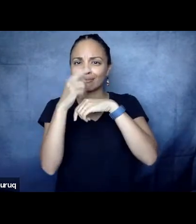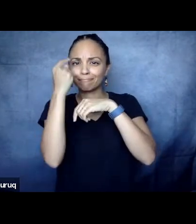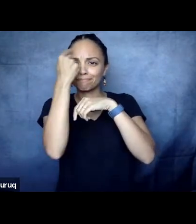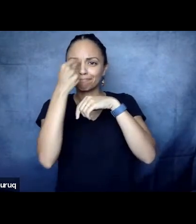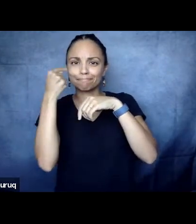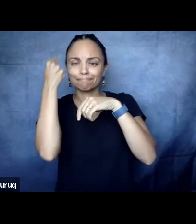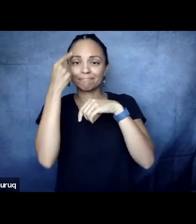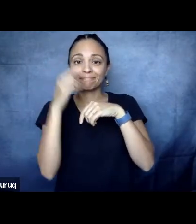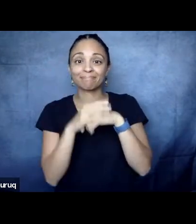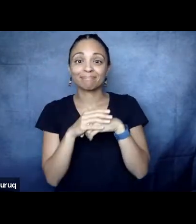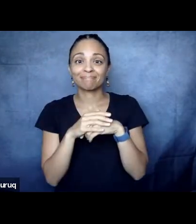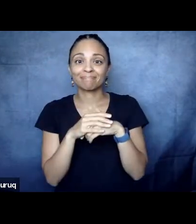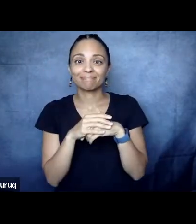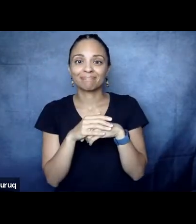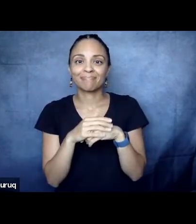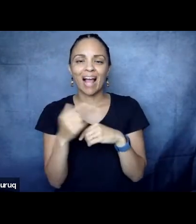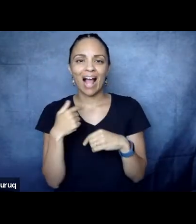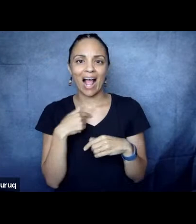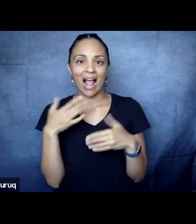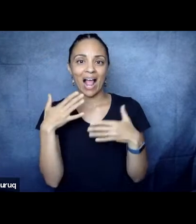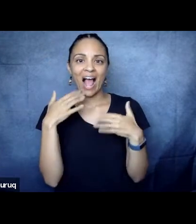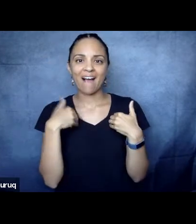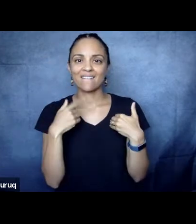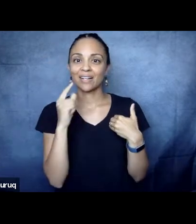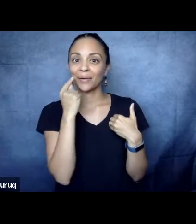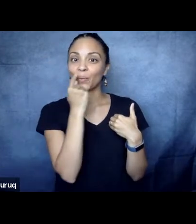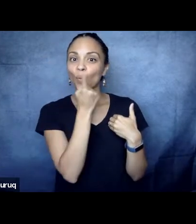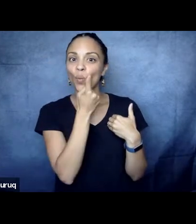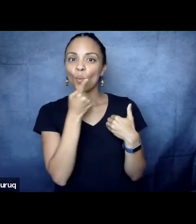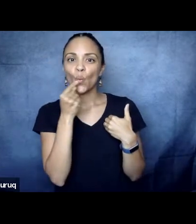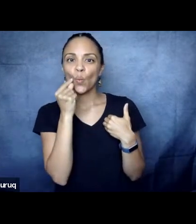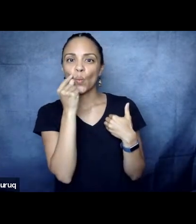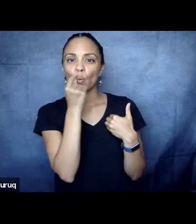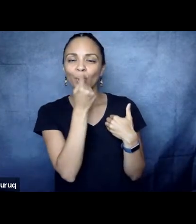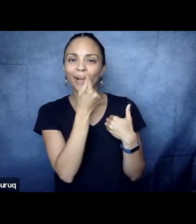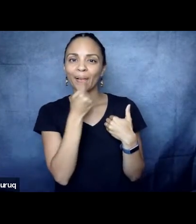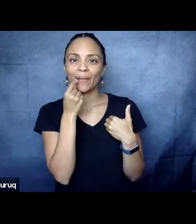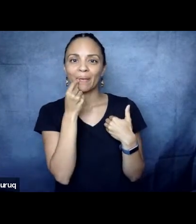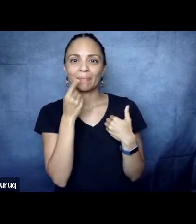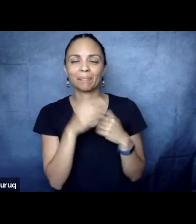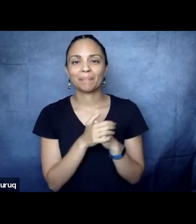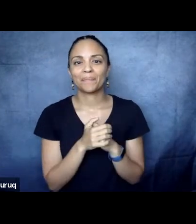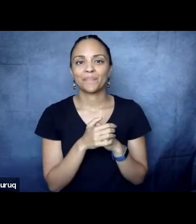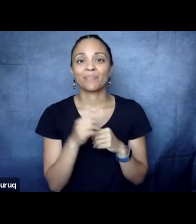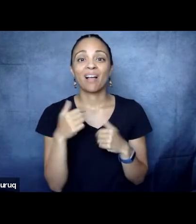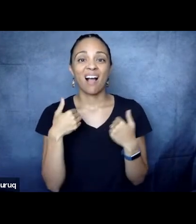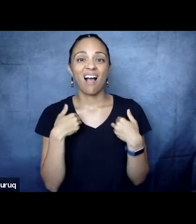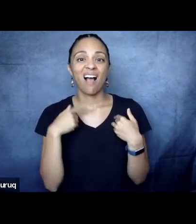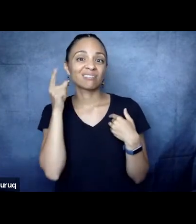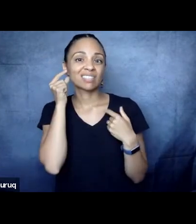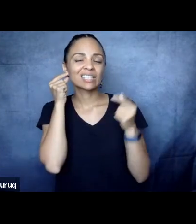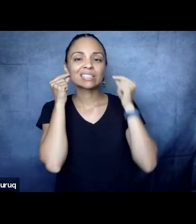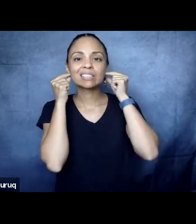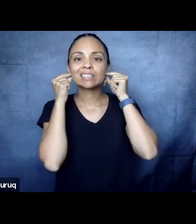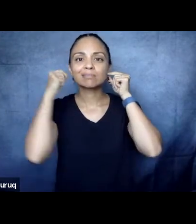lipstick in a very long time since the confinement, really. And I have earrings. have little dangly earrings that I got in South Africa when I was in Johannesburg in